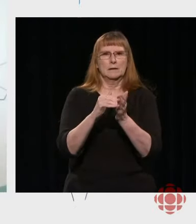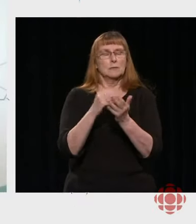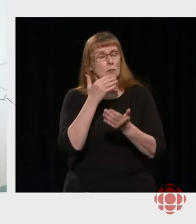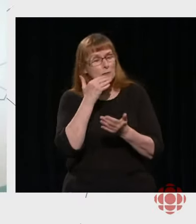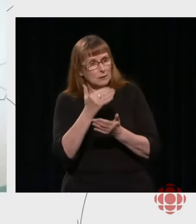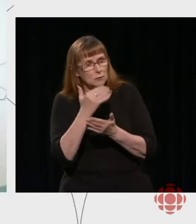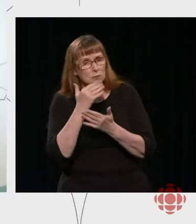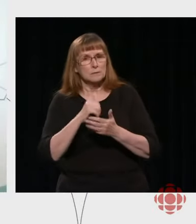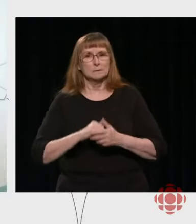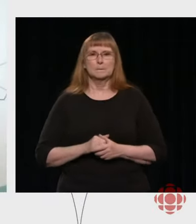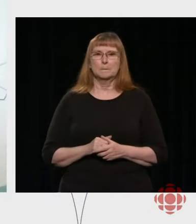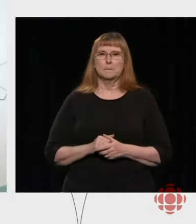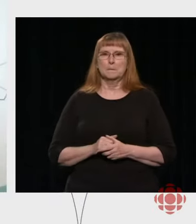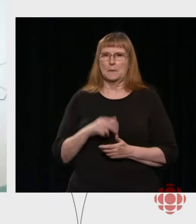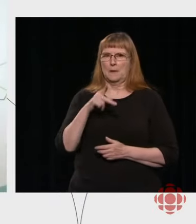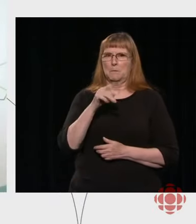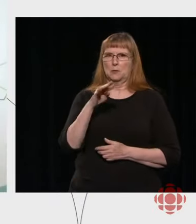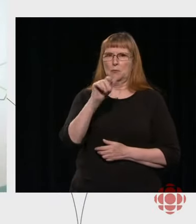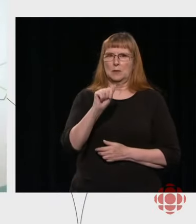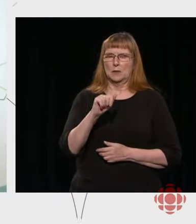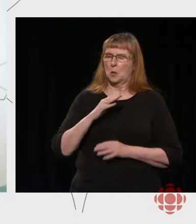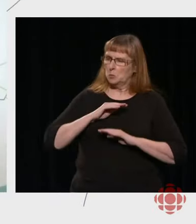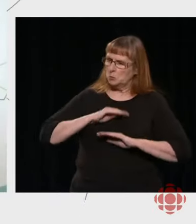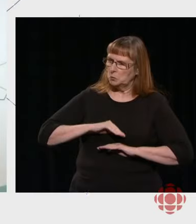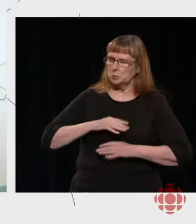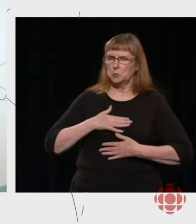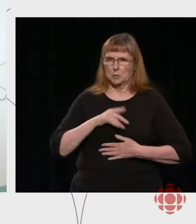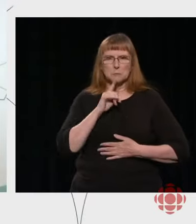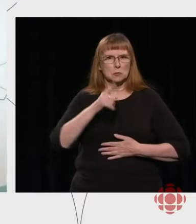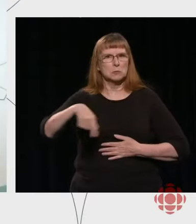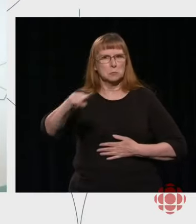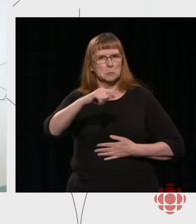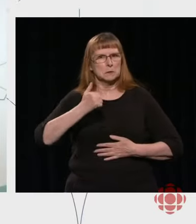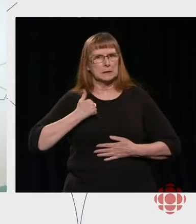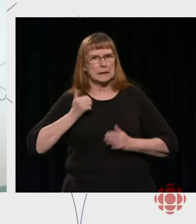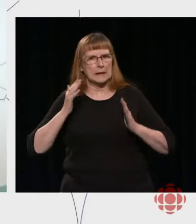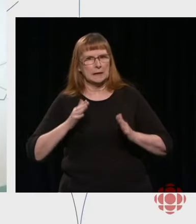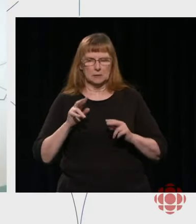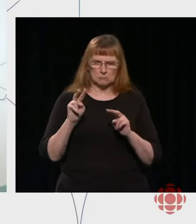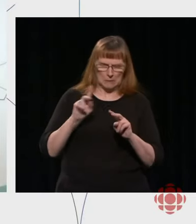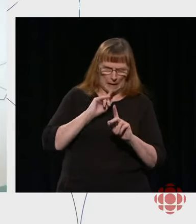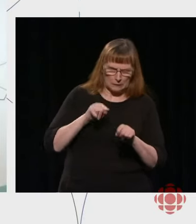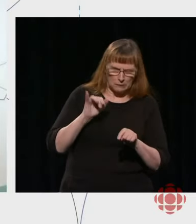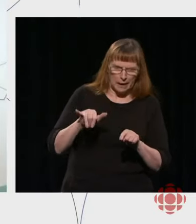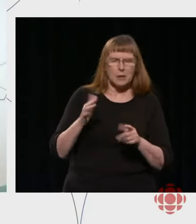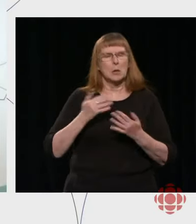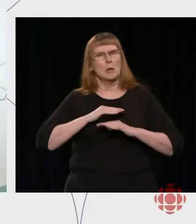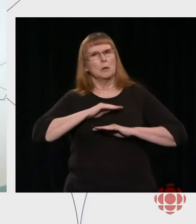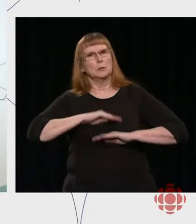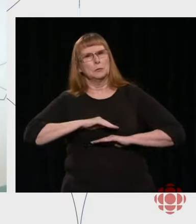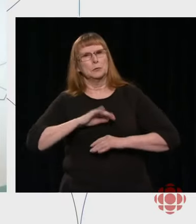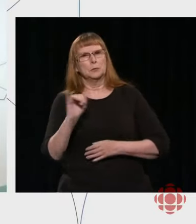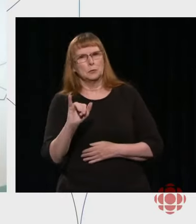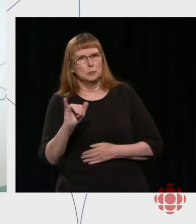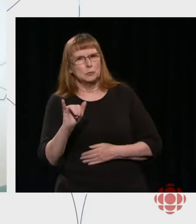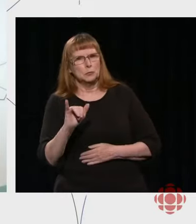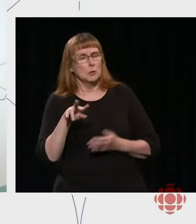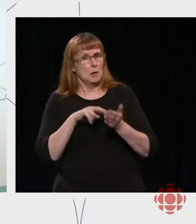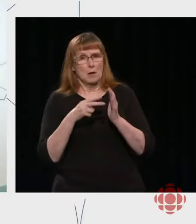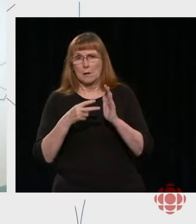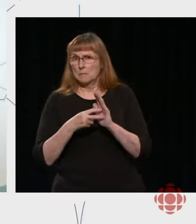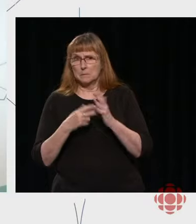I'm very reassured. I'm sure our listeners are as well. So, as long as there's no sort of loss